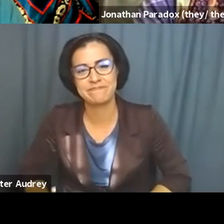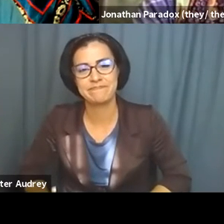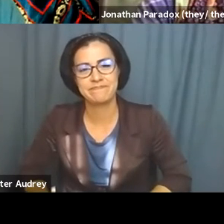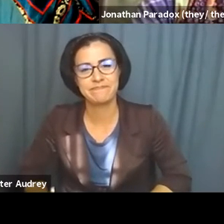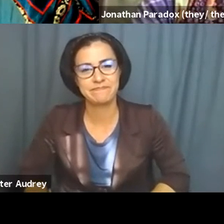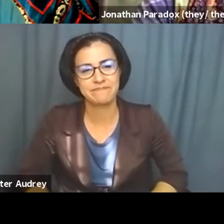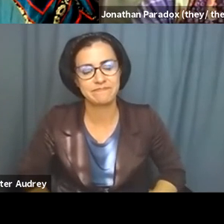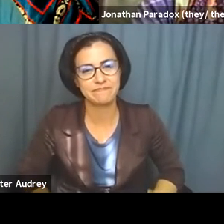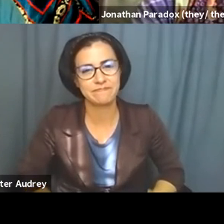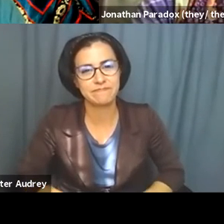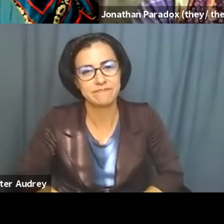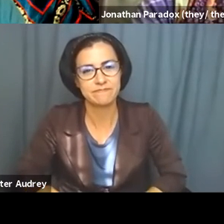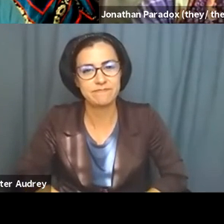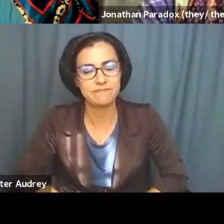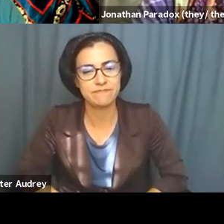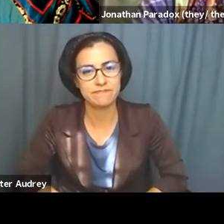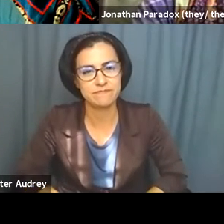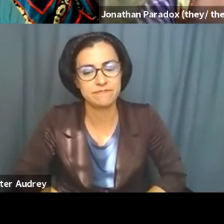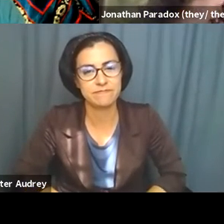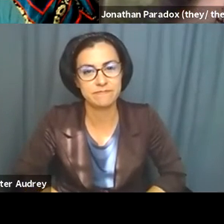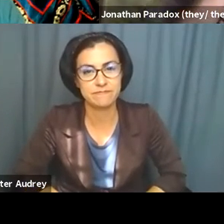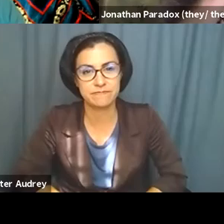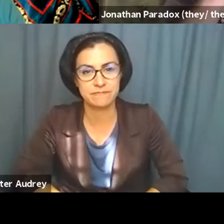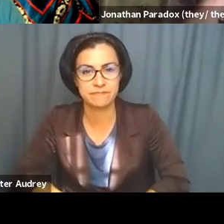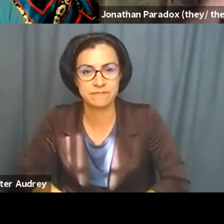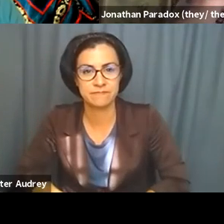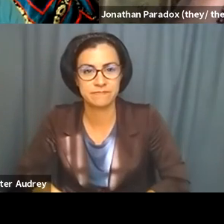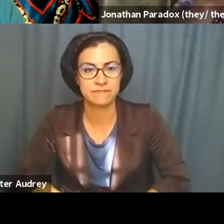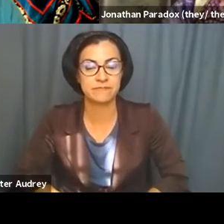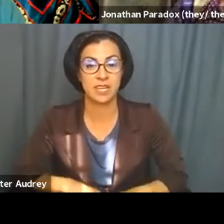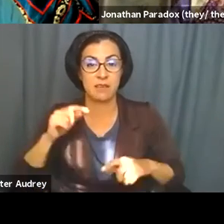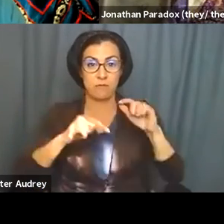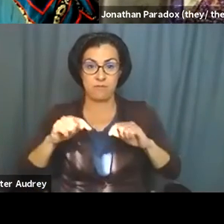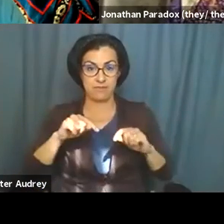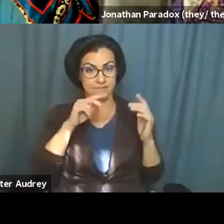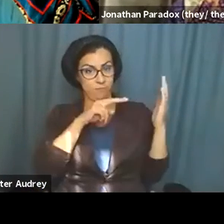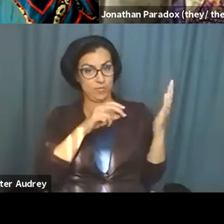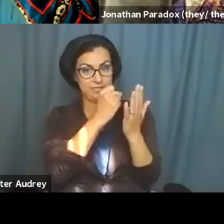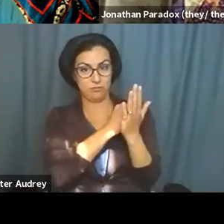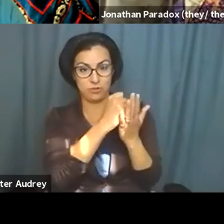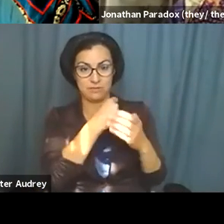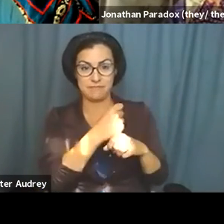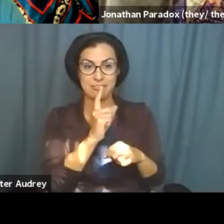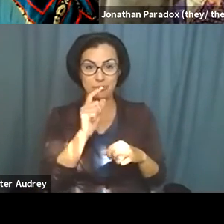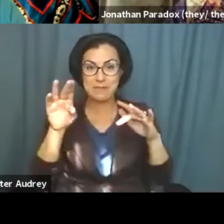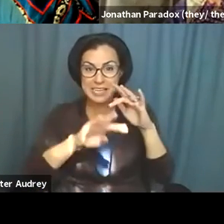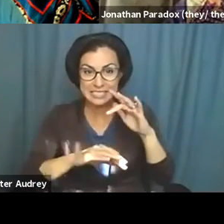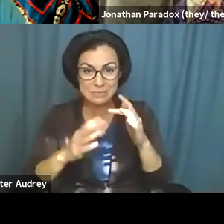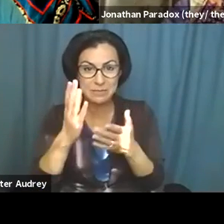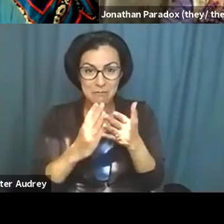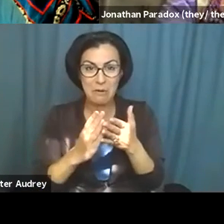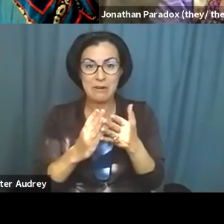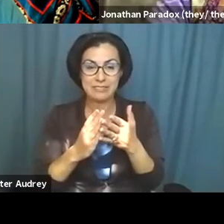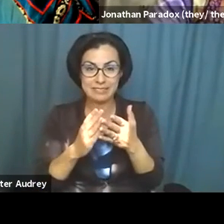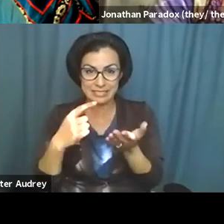um, I'm actually going to the script to make sure I am not skipping a section that we should be doing at this point.